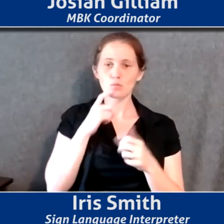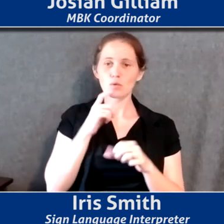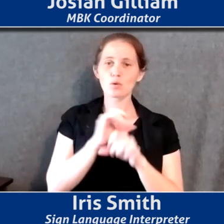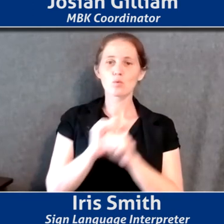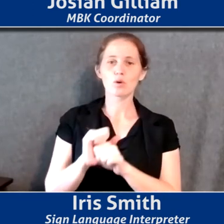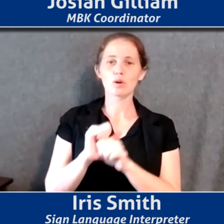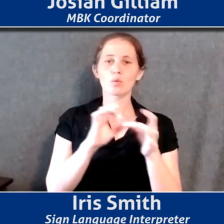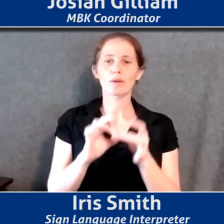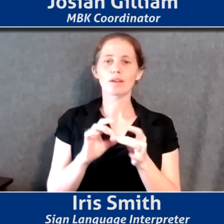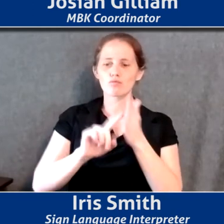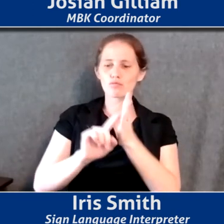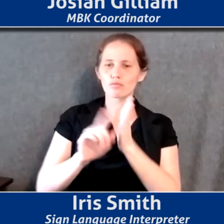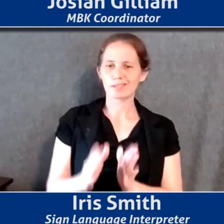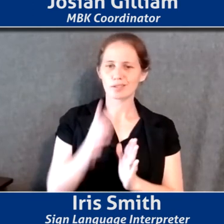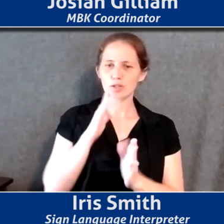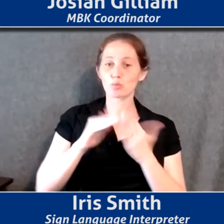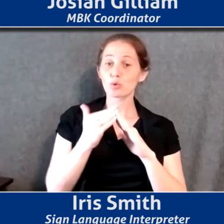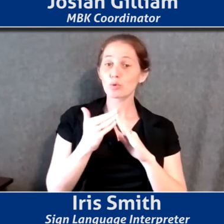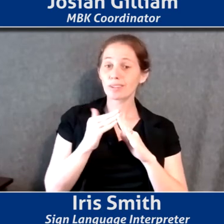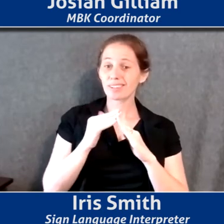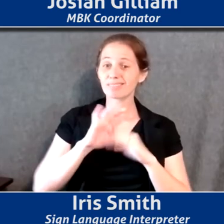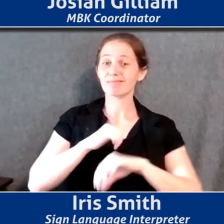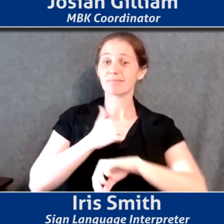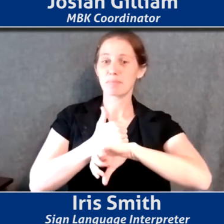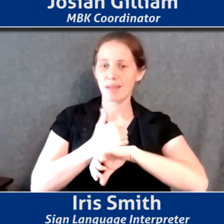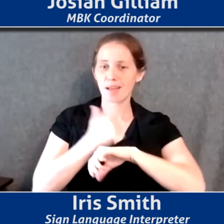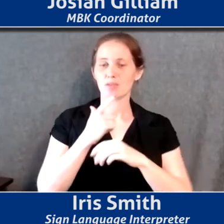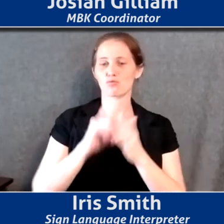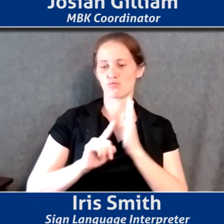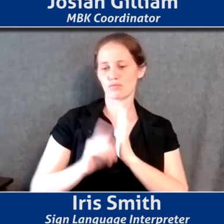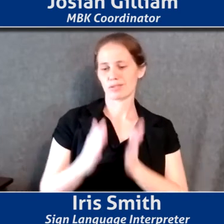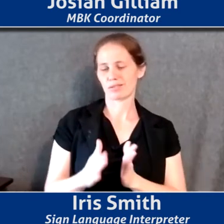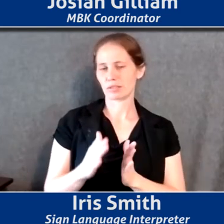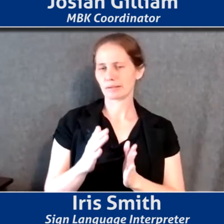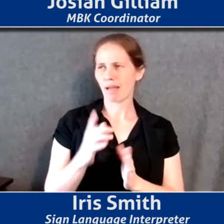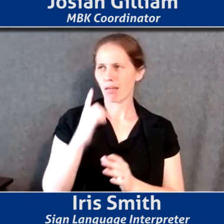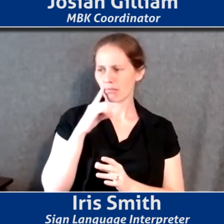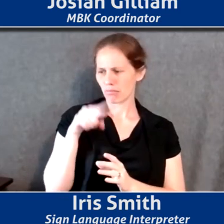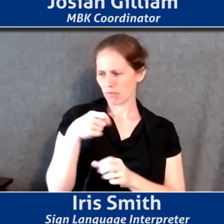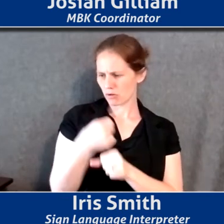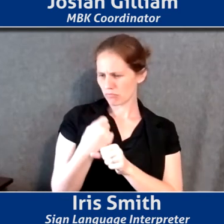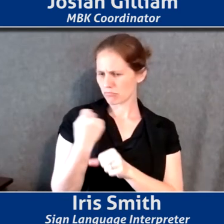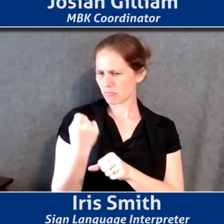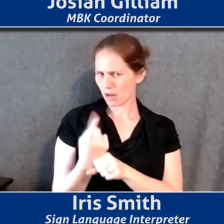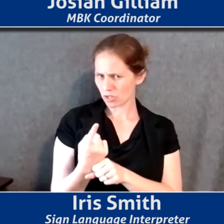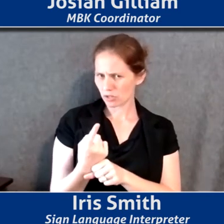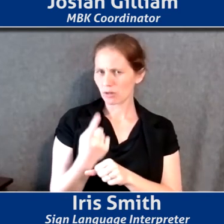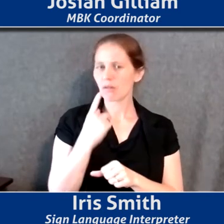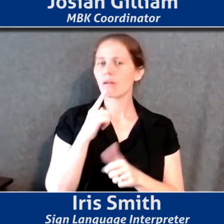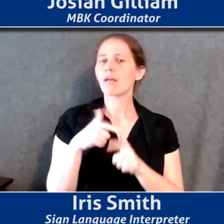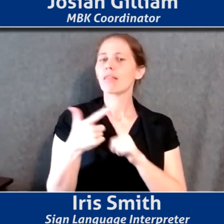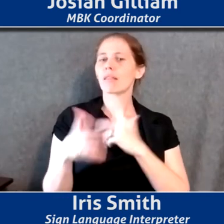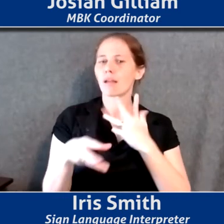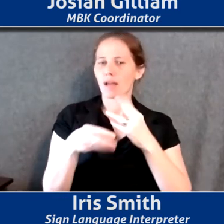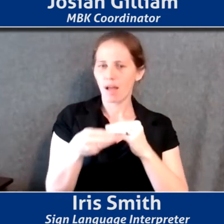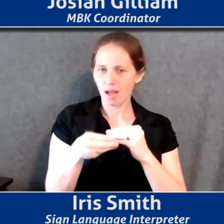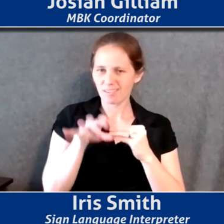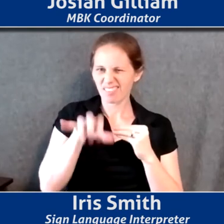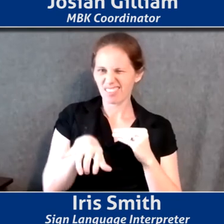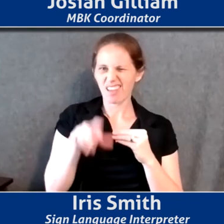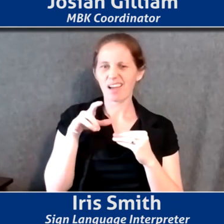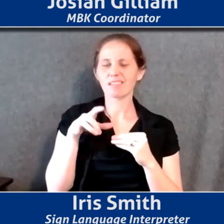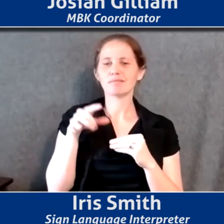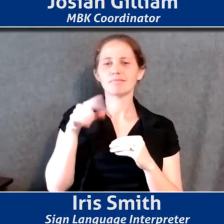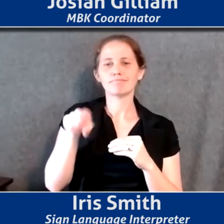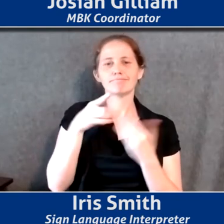community-based researchers, ideally this year or next year, um, to then add to that empirical, um,